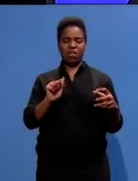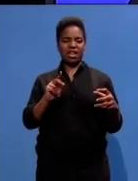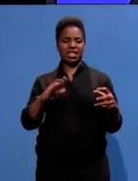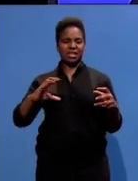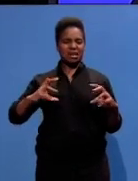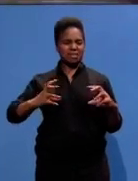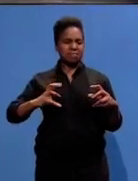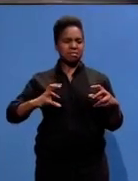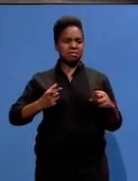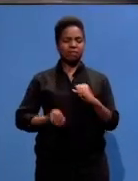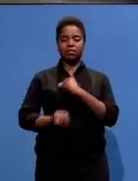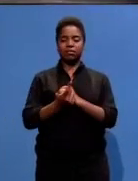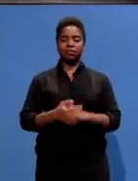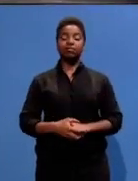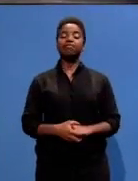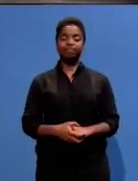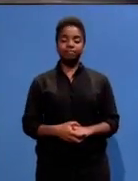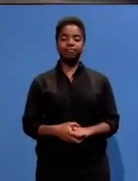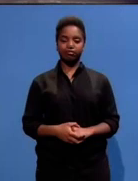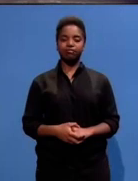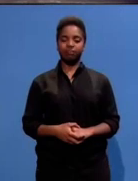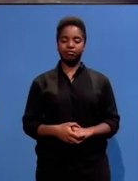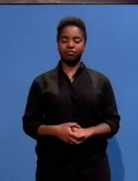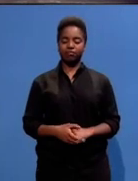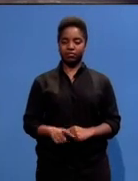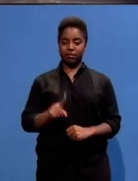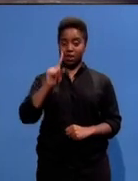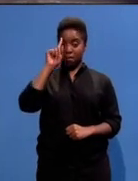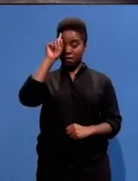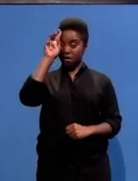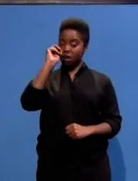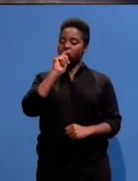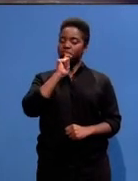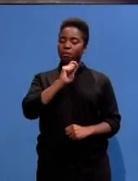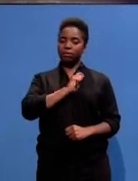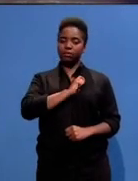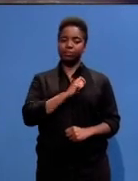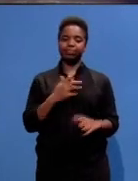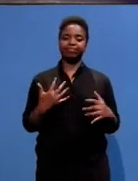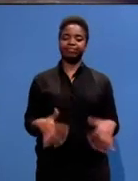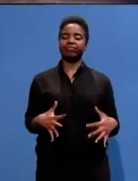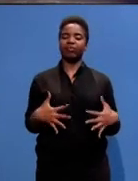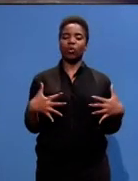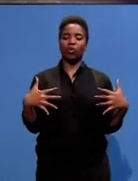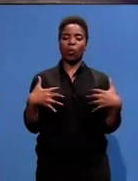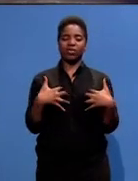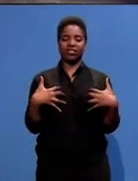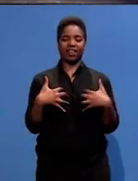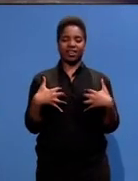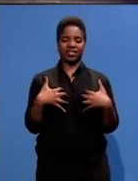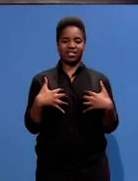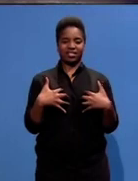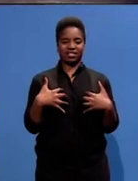equally. Yes, Mandela was very concerned to go into the area